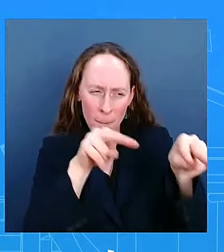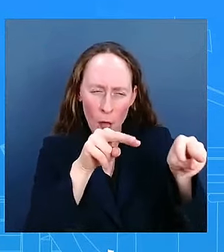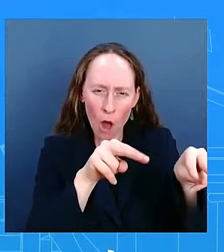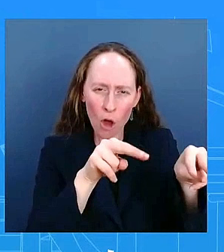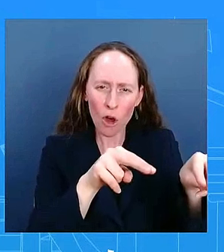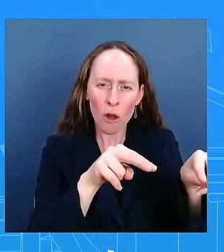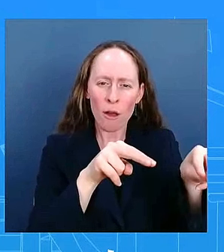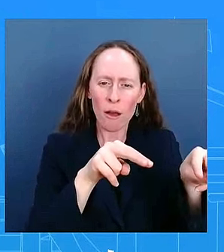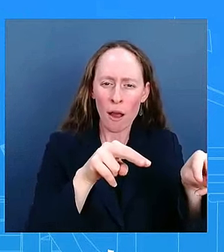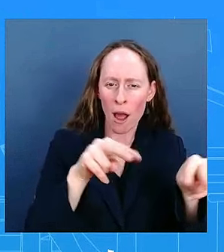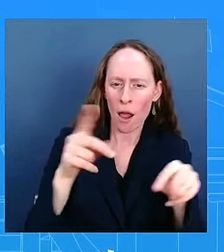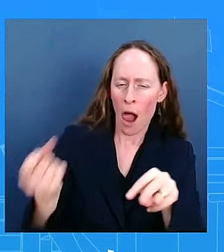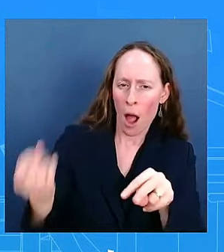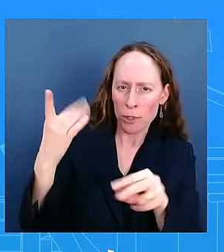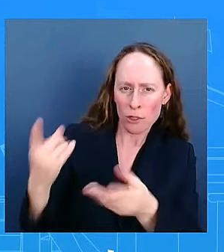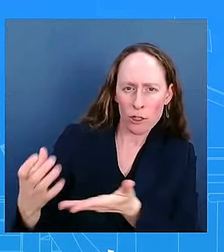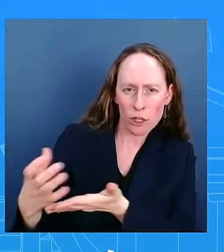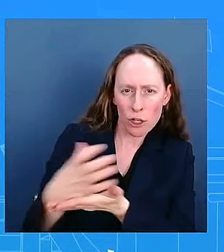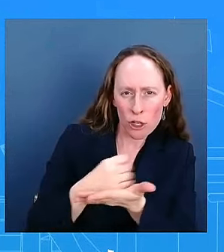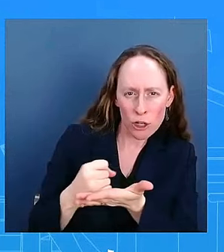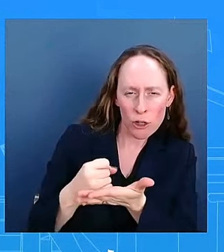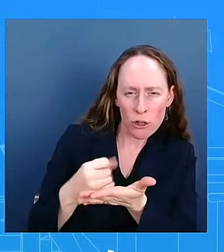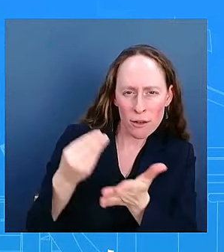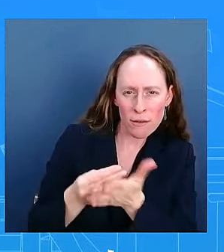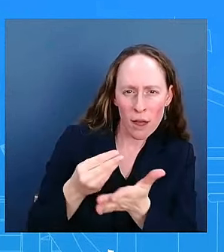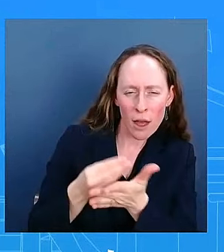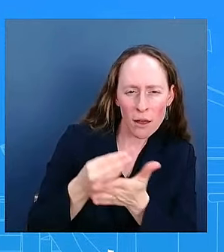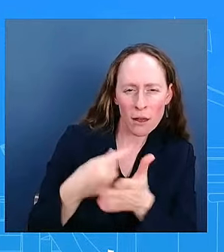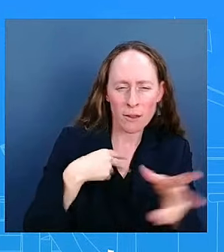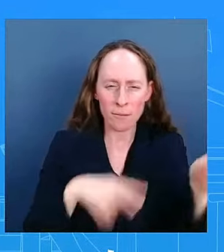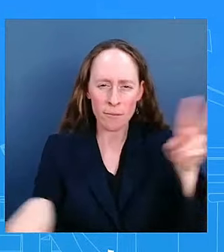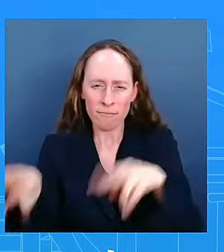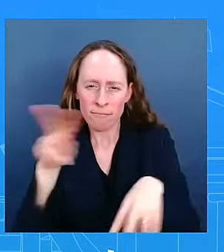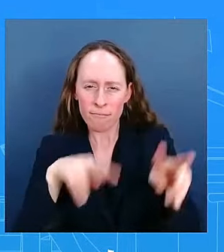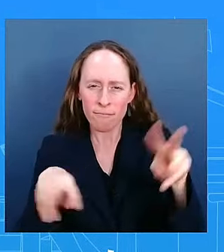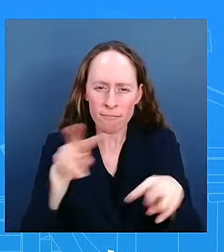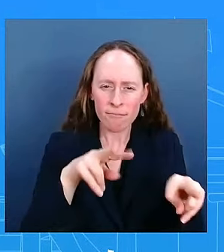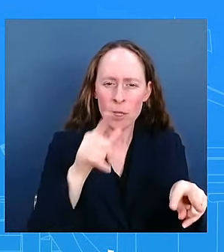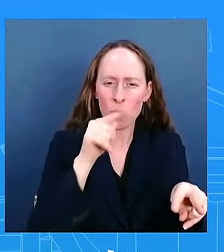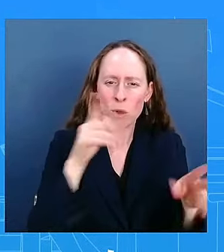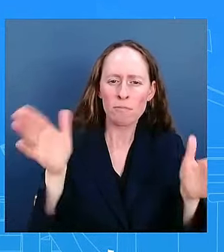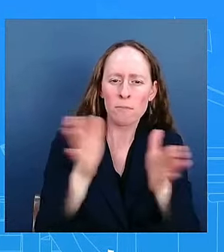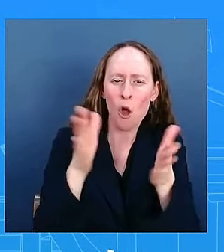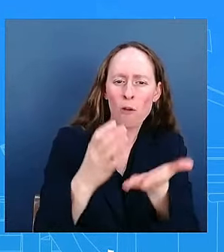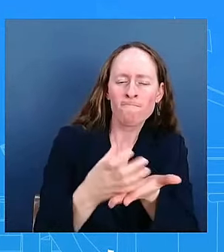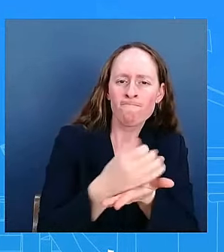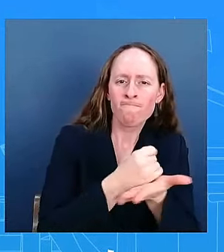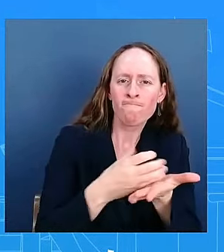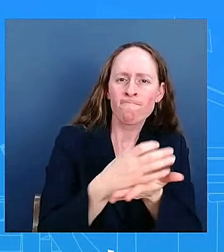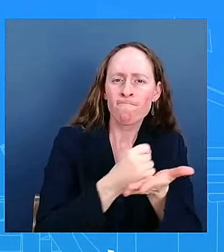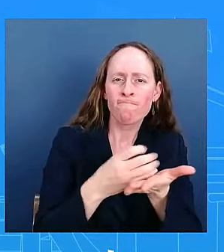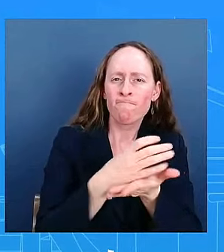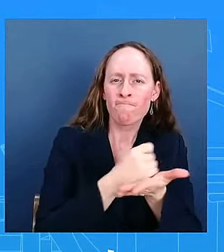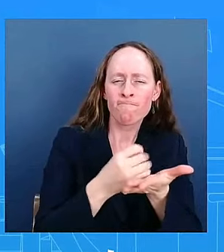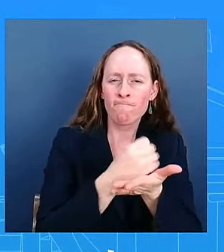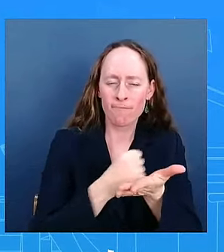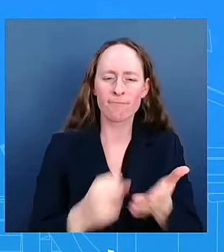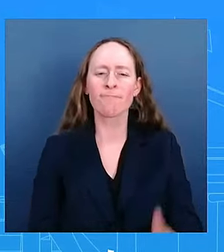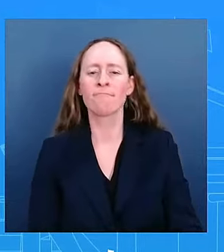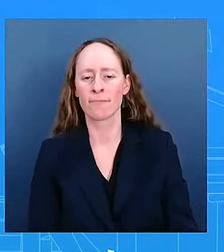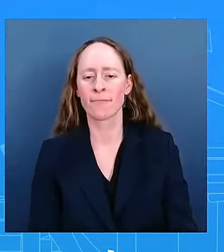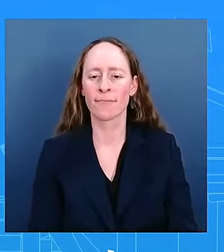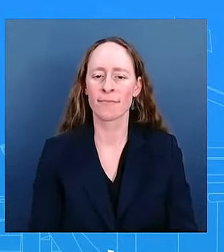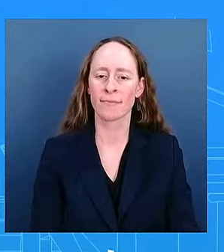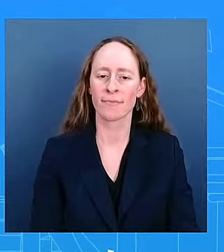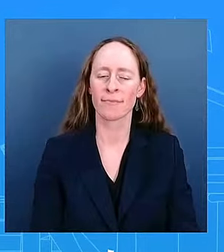for lower income families thank you so much so you talked about the further need to continuing to